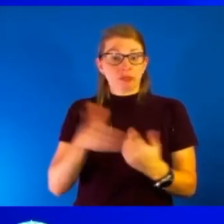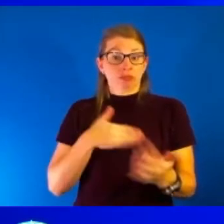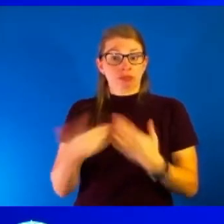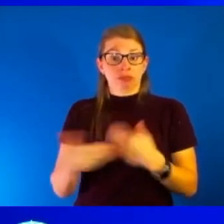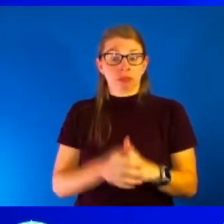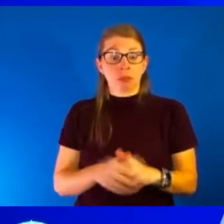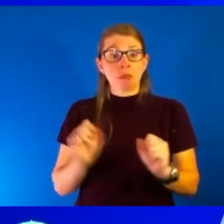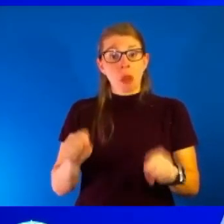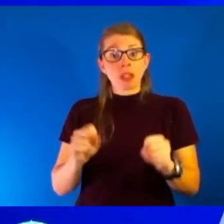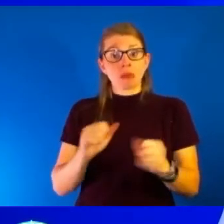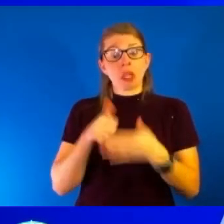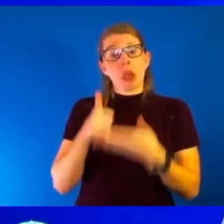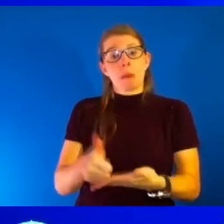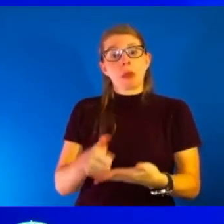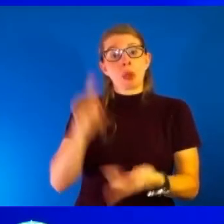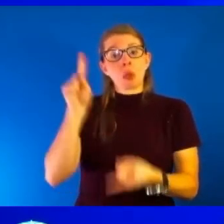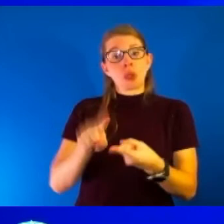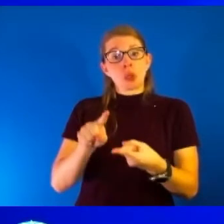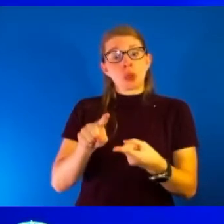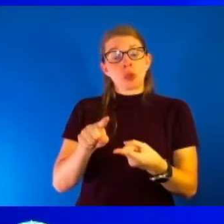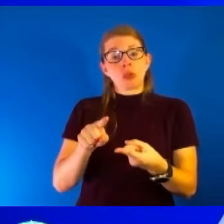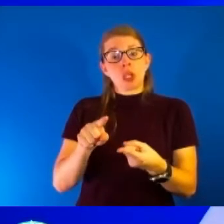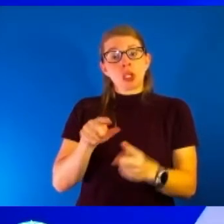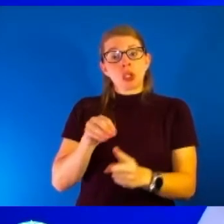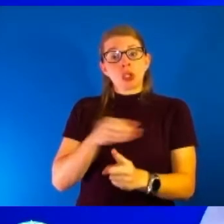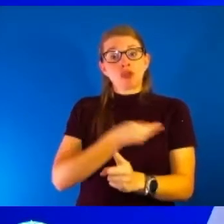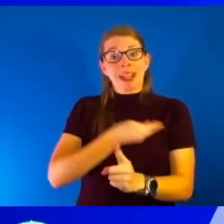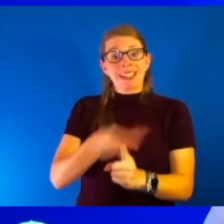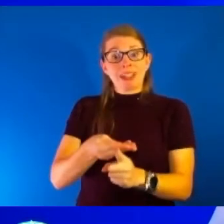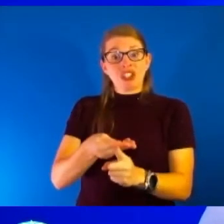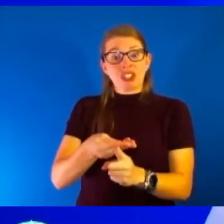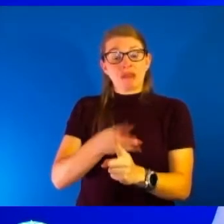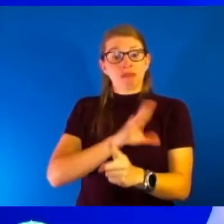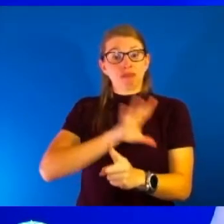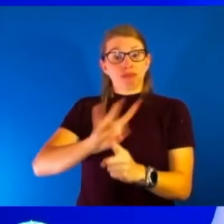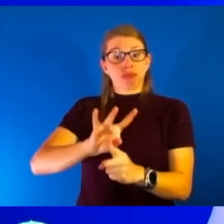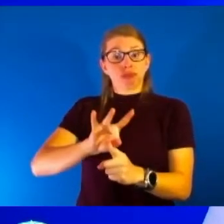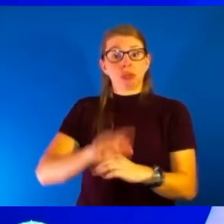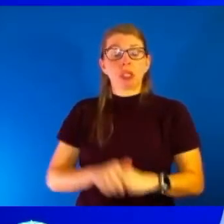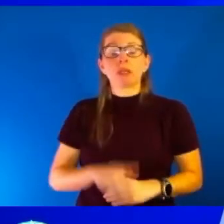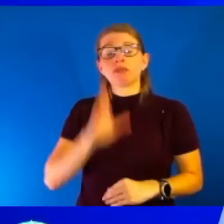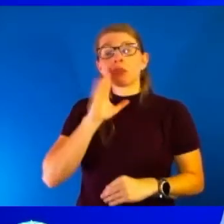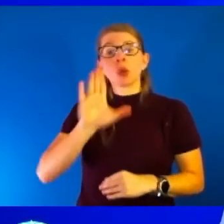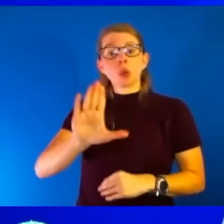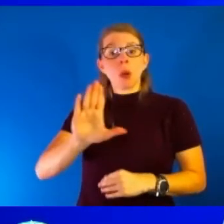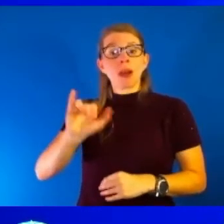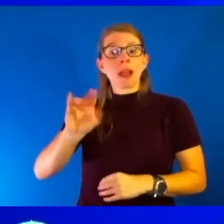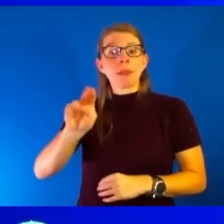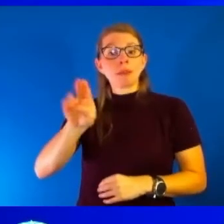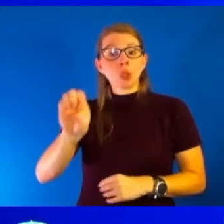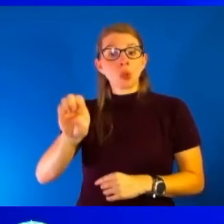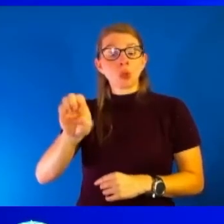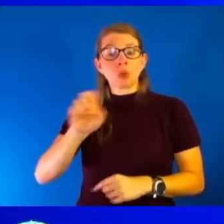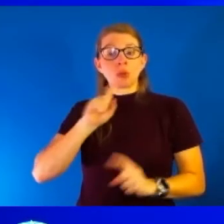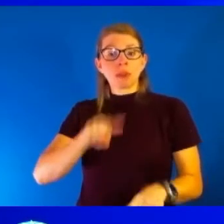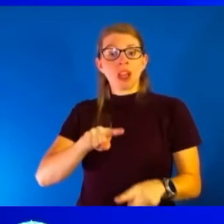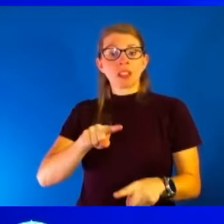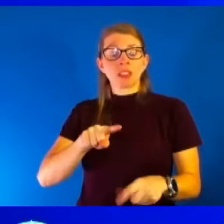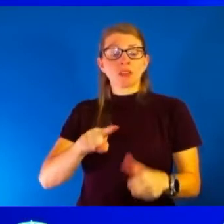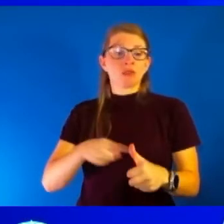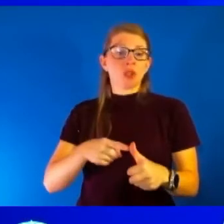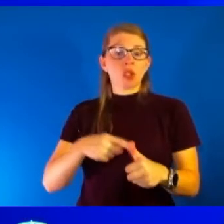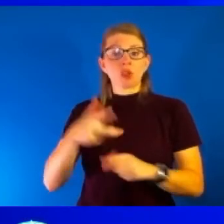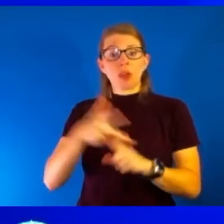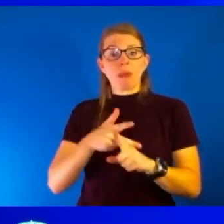helping reduce a little bit of transmission, we know that your immune response, especially in those first 90 days, or first three months